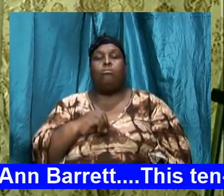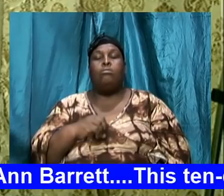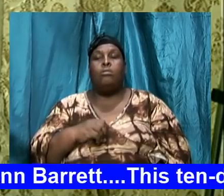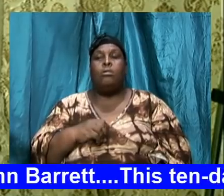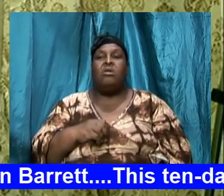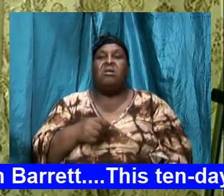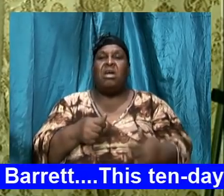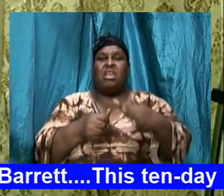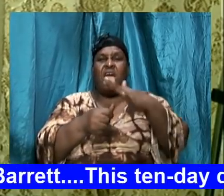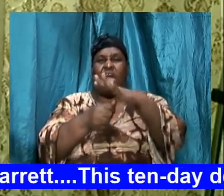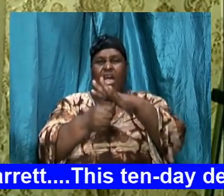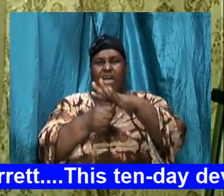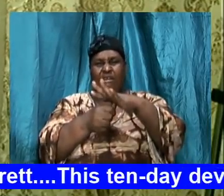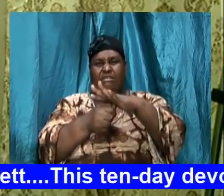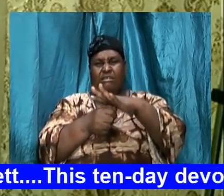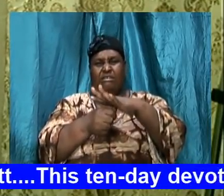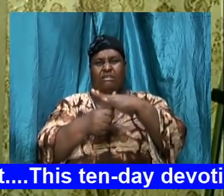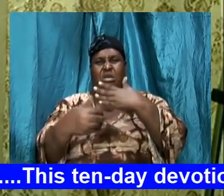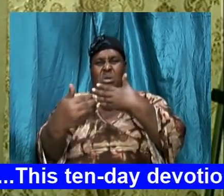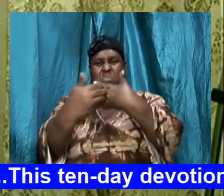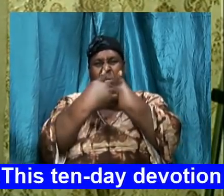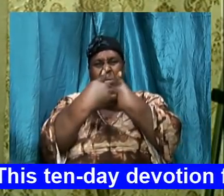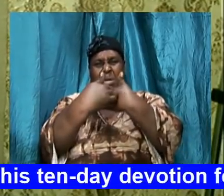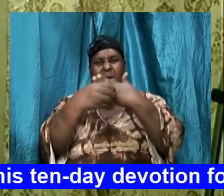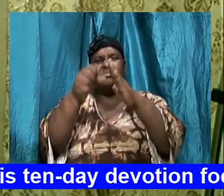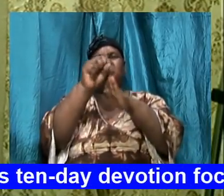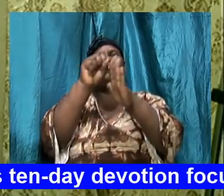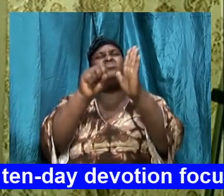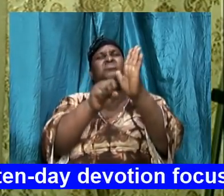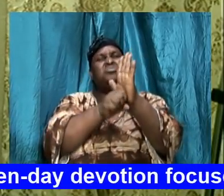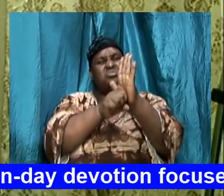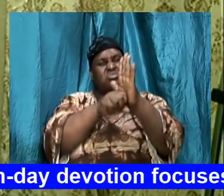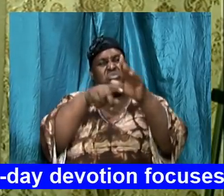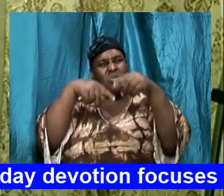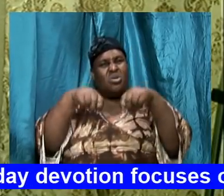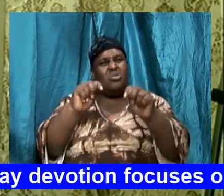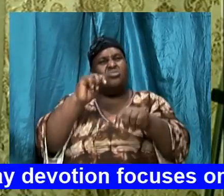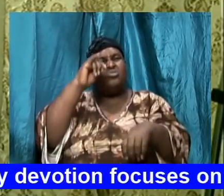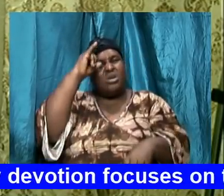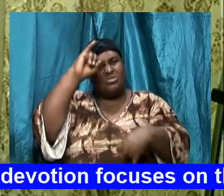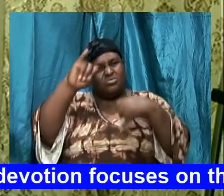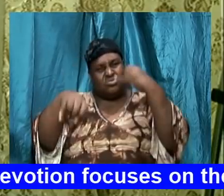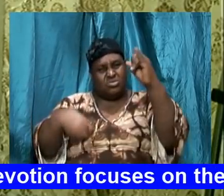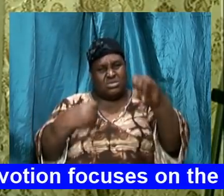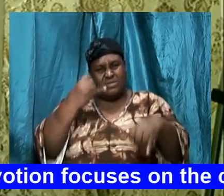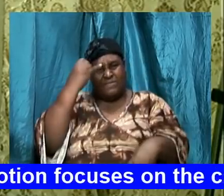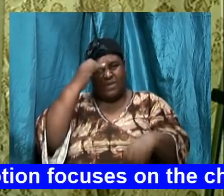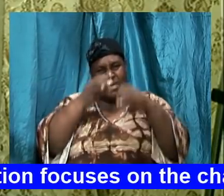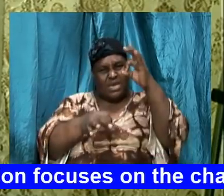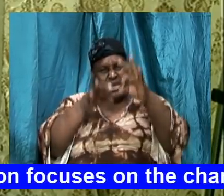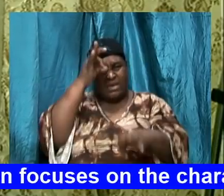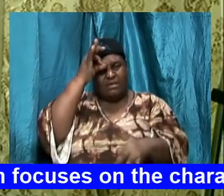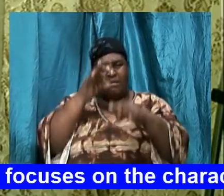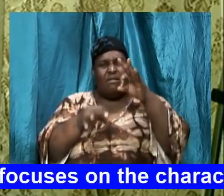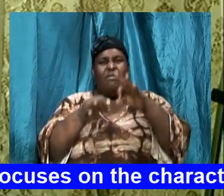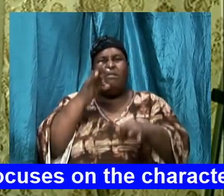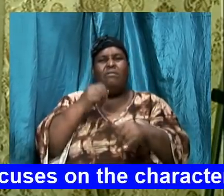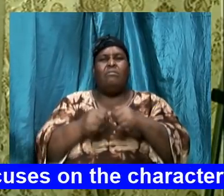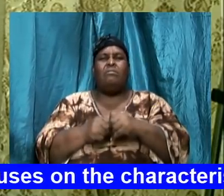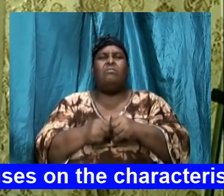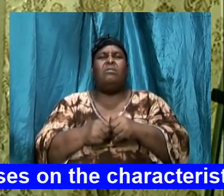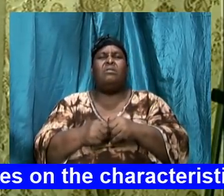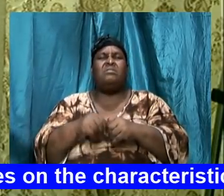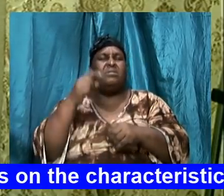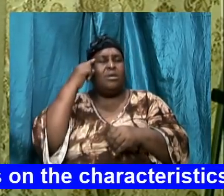and hiding behind scriptures trying to justify it well if you can't justify it in scripture why you have to hide and drink it and think nobody